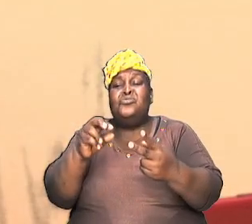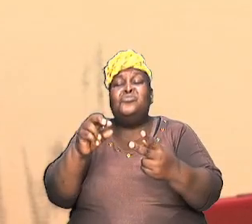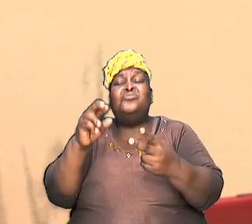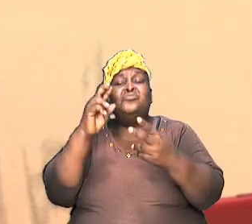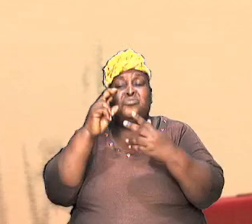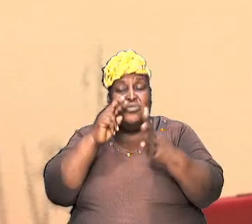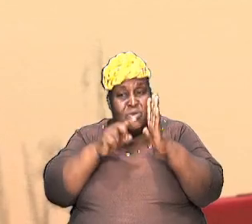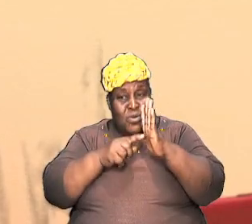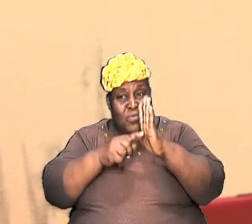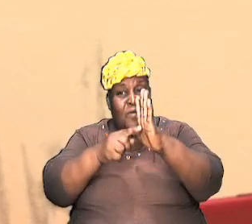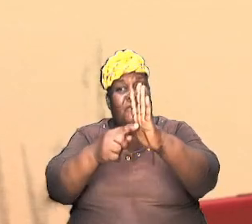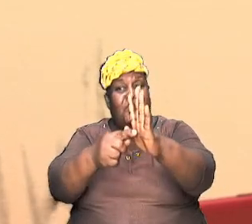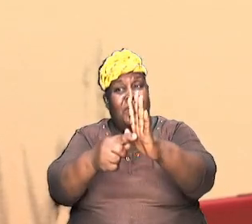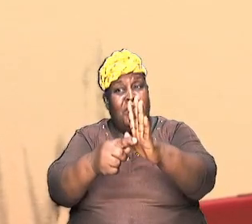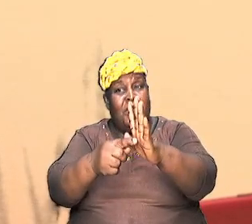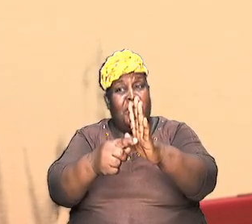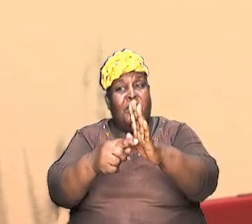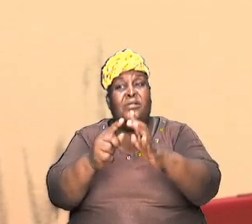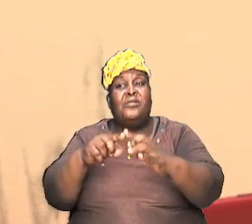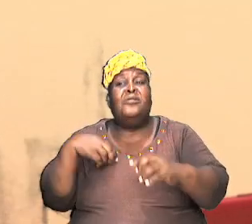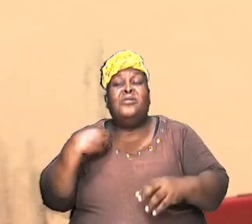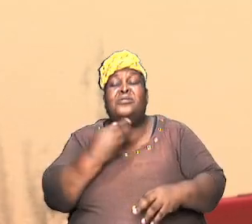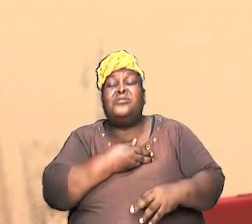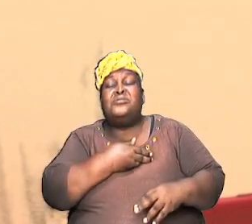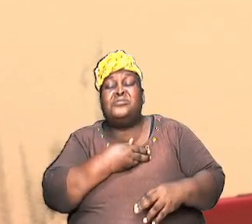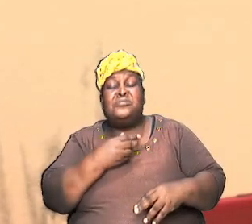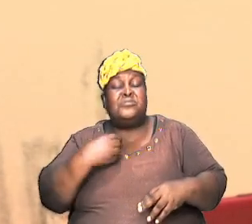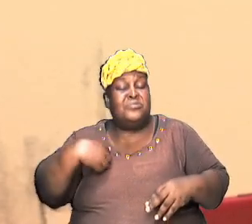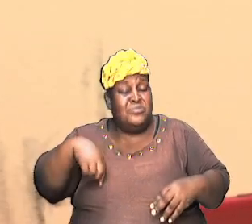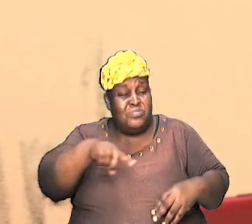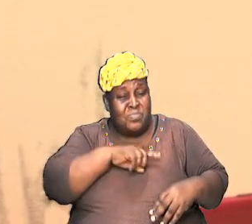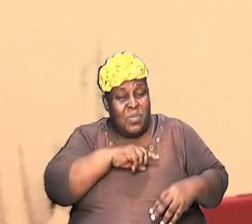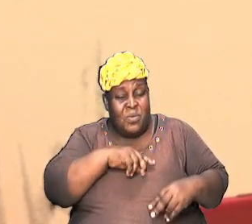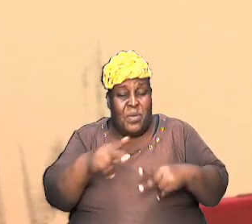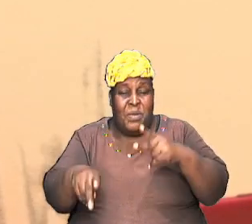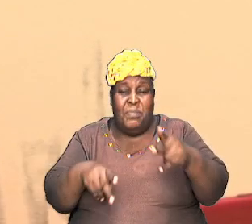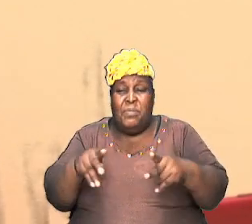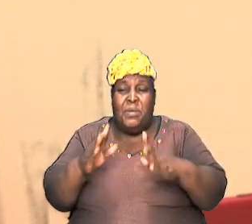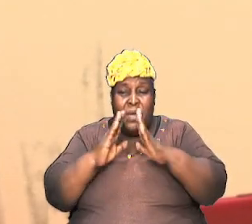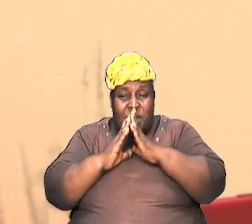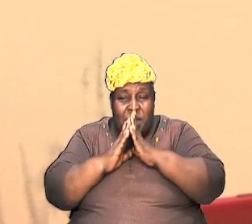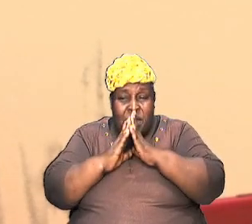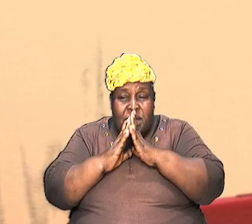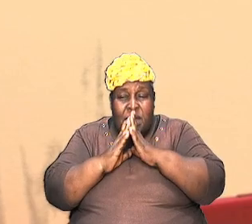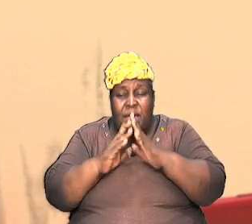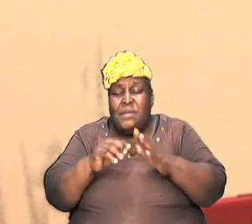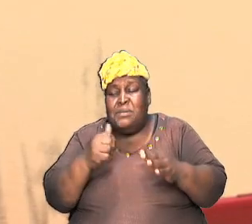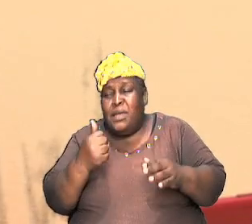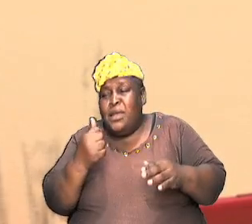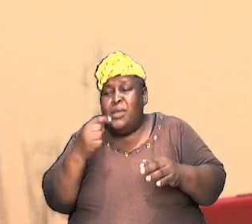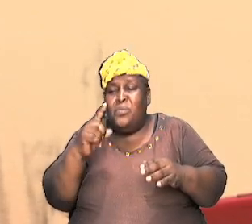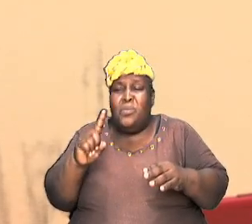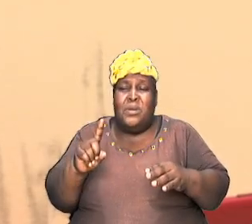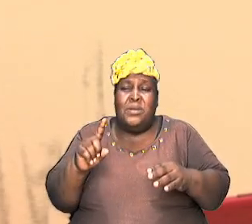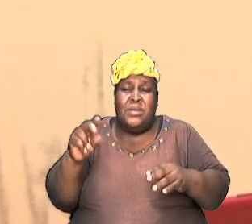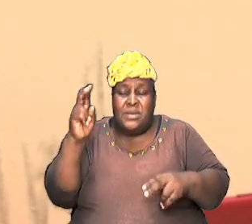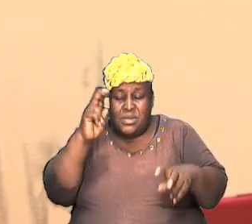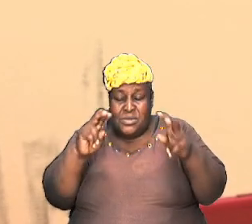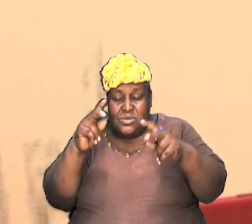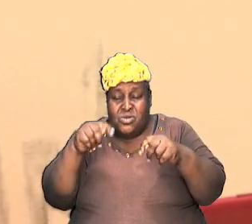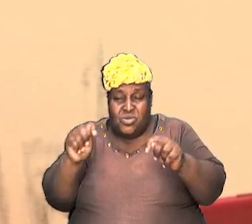by and by. We folks have asked us and anybody that seek to try to tell you